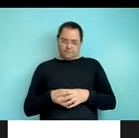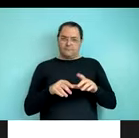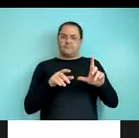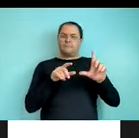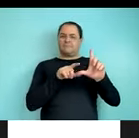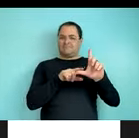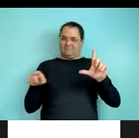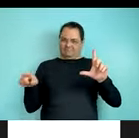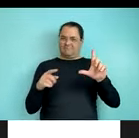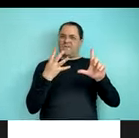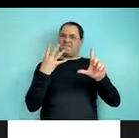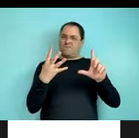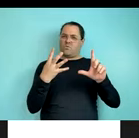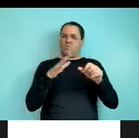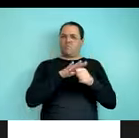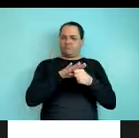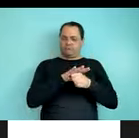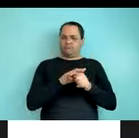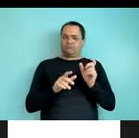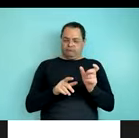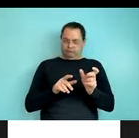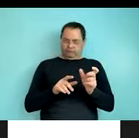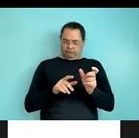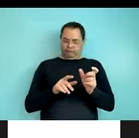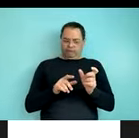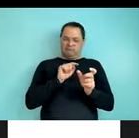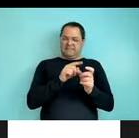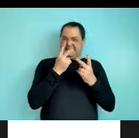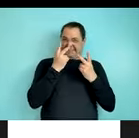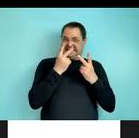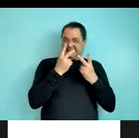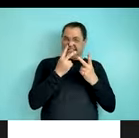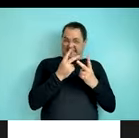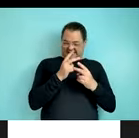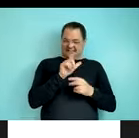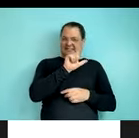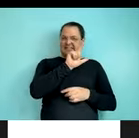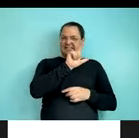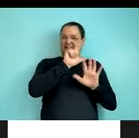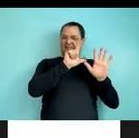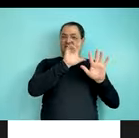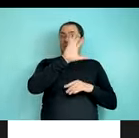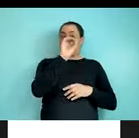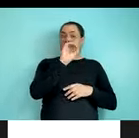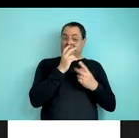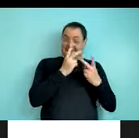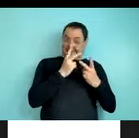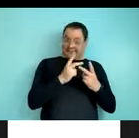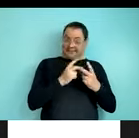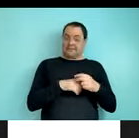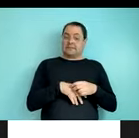listed the four conditions with the majority order, so the order that folks see 75% of the time listed first in each of the pairs.